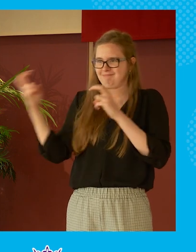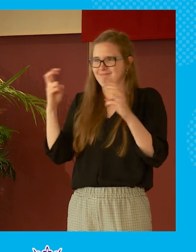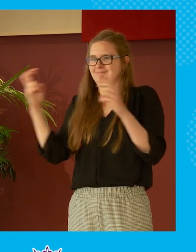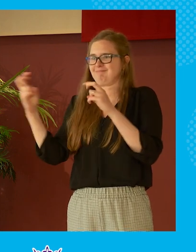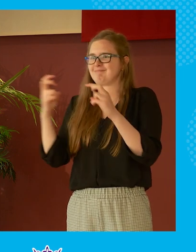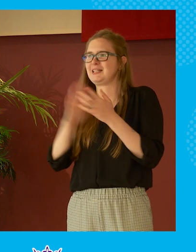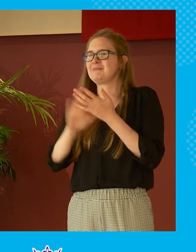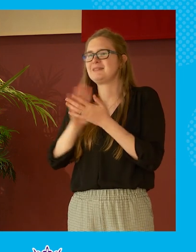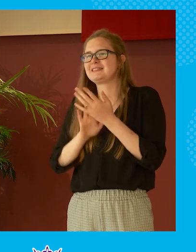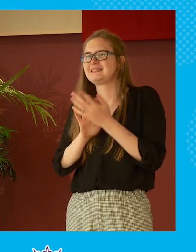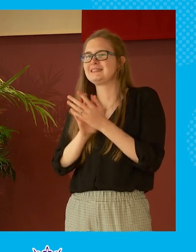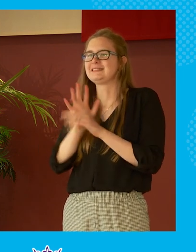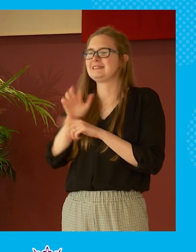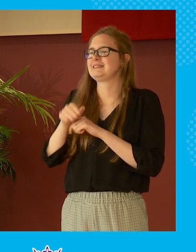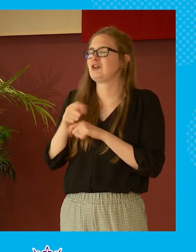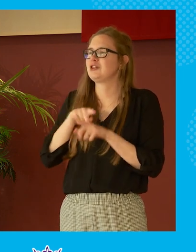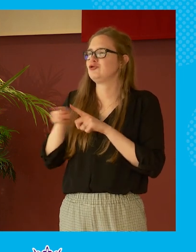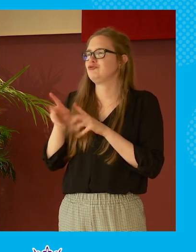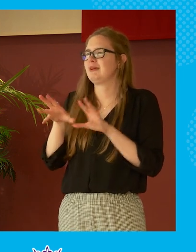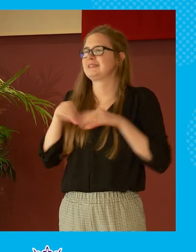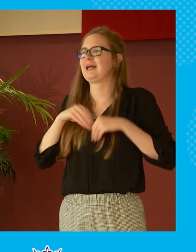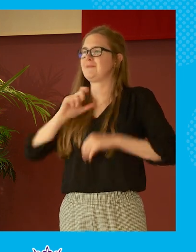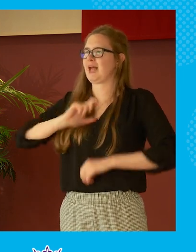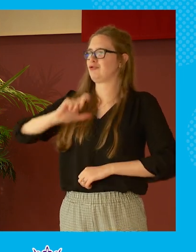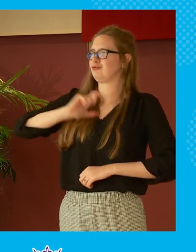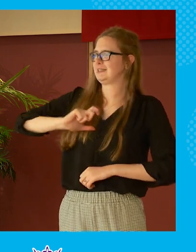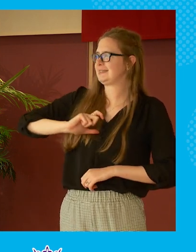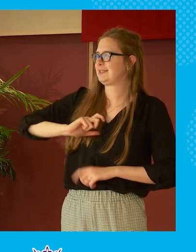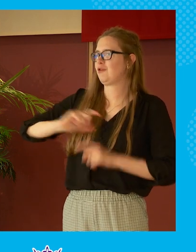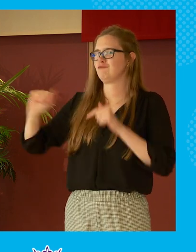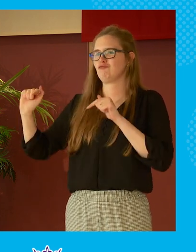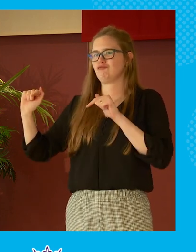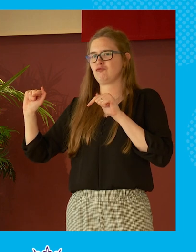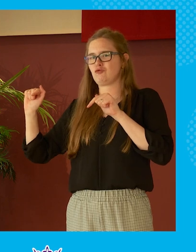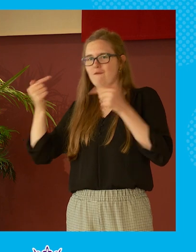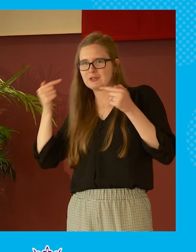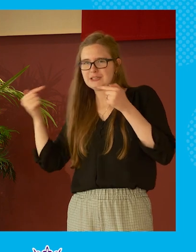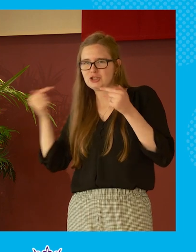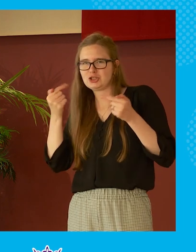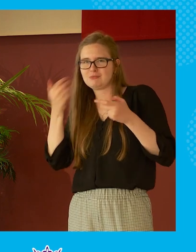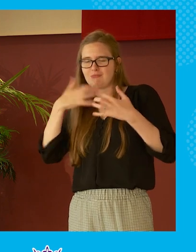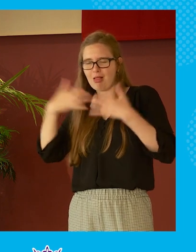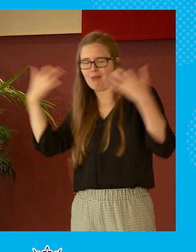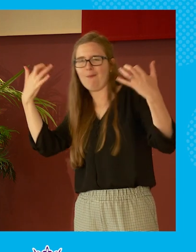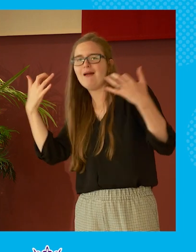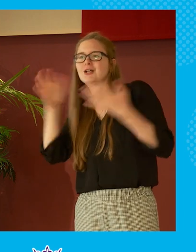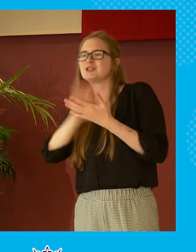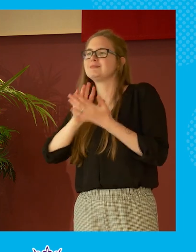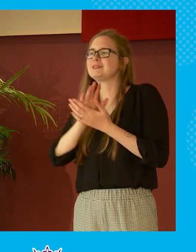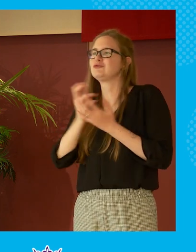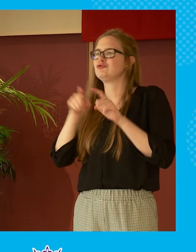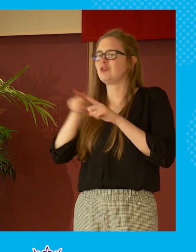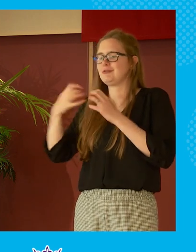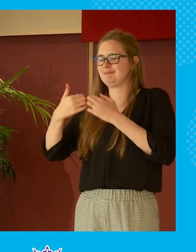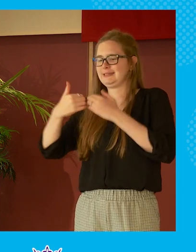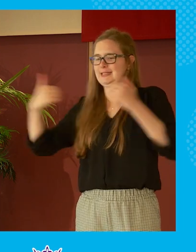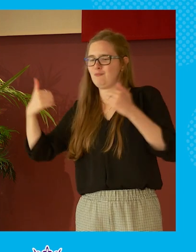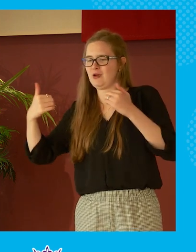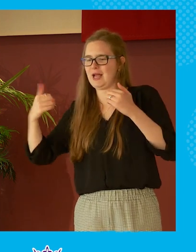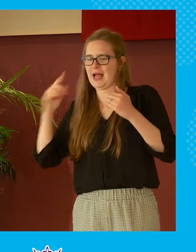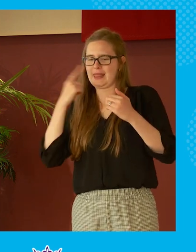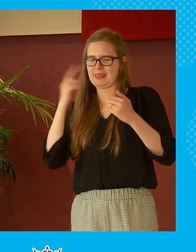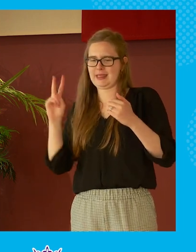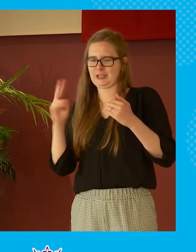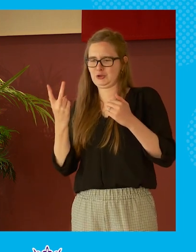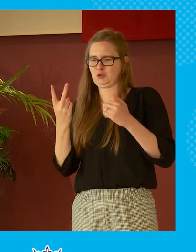taken on some of the characteristics of confrontational parliaments where you know you're you're separated by is it